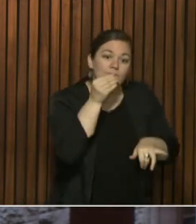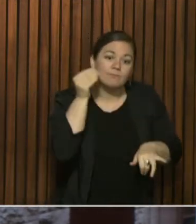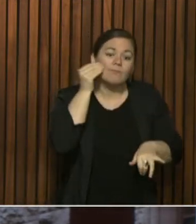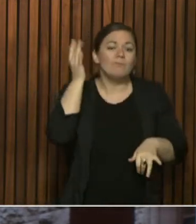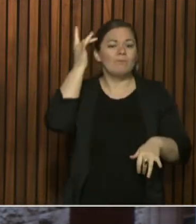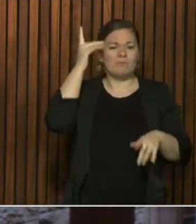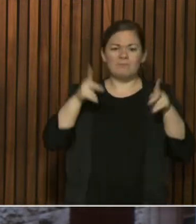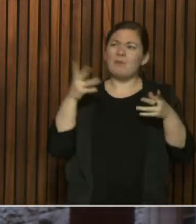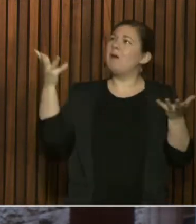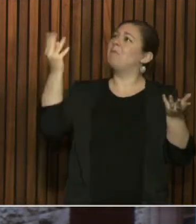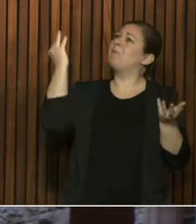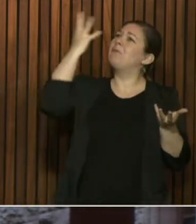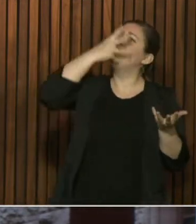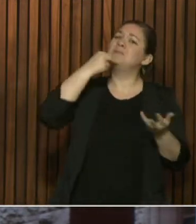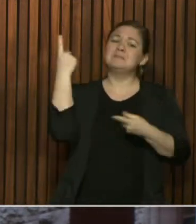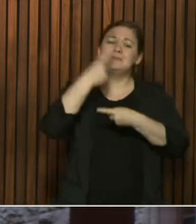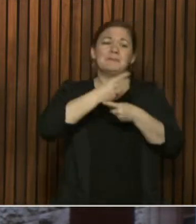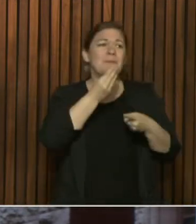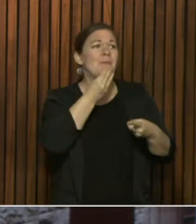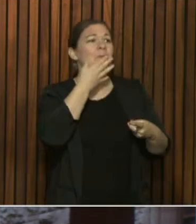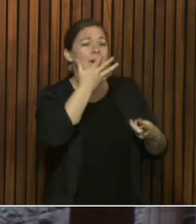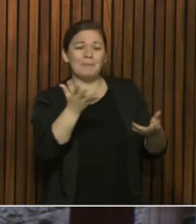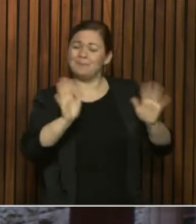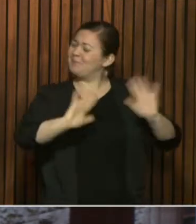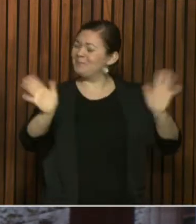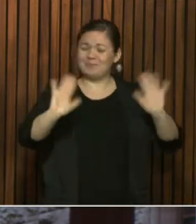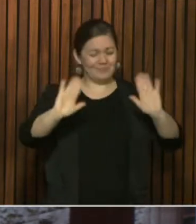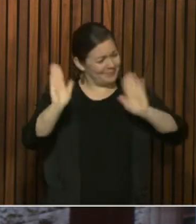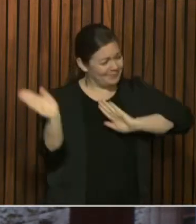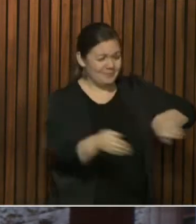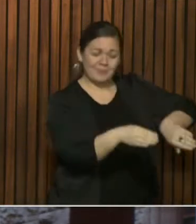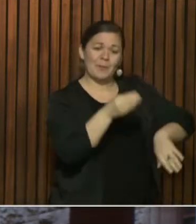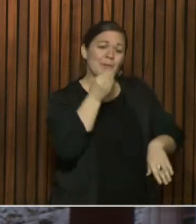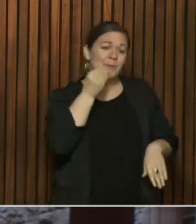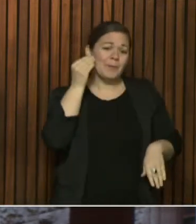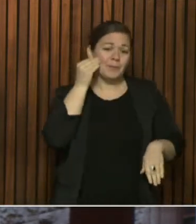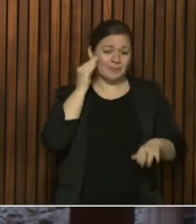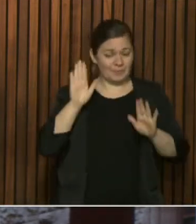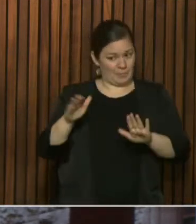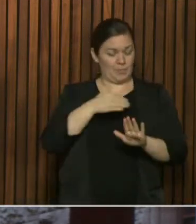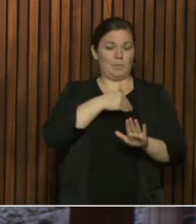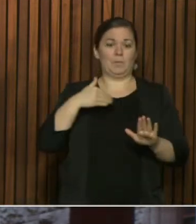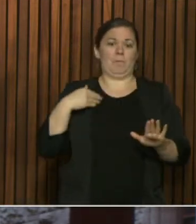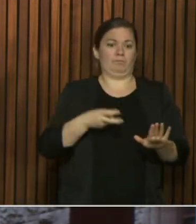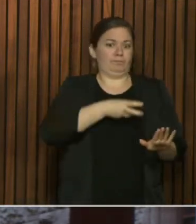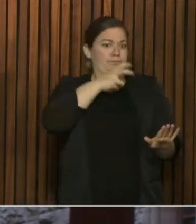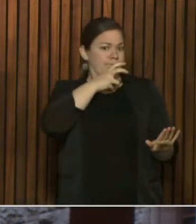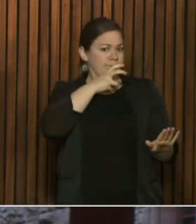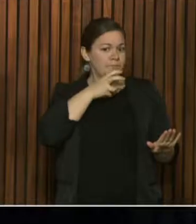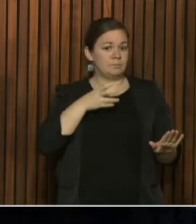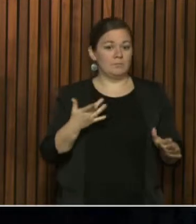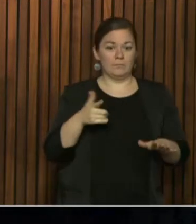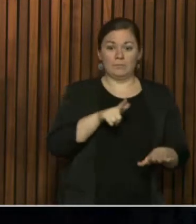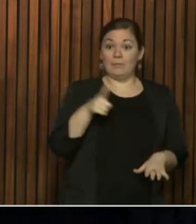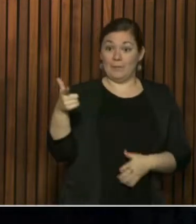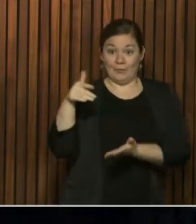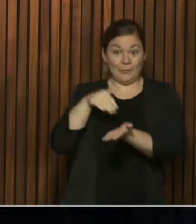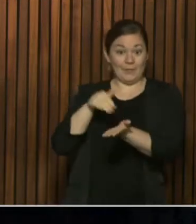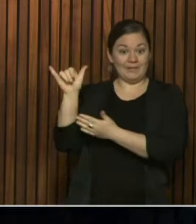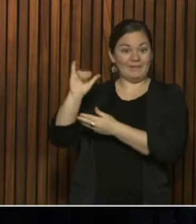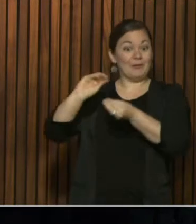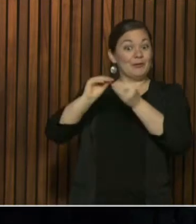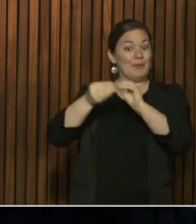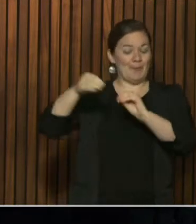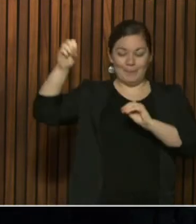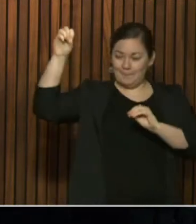warmer weather on the weekend. So first, let's go over to the numbers for today, over to Dr. Yaffe and let you cover those numbers,